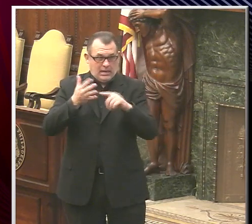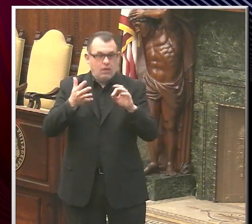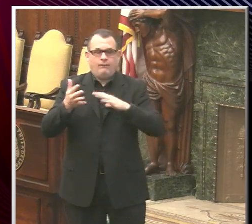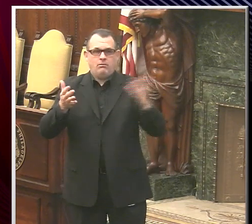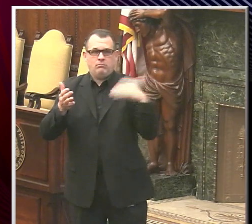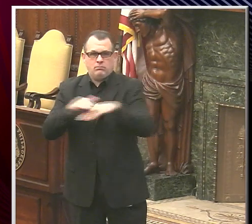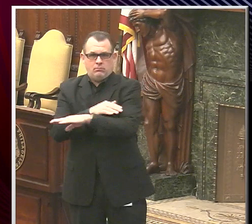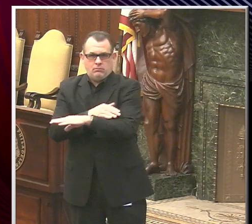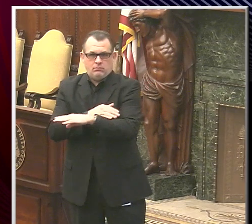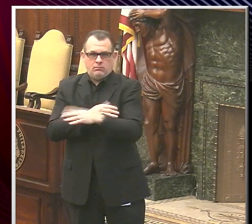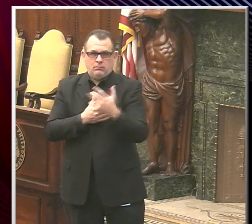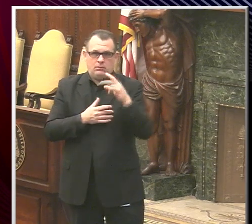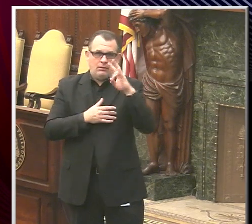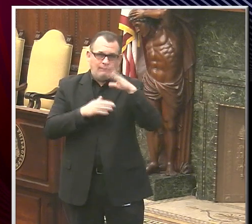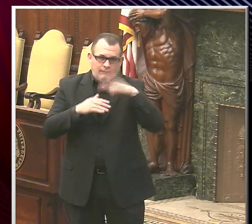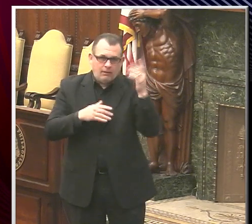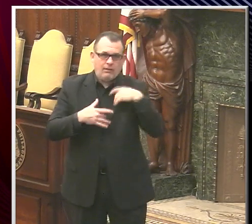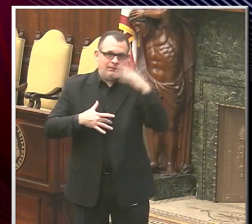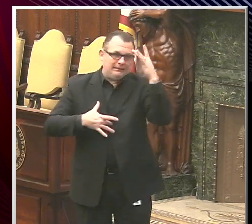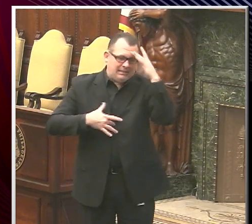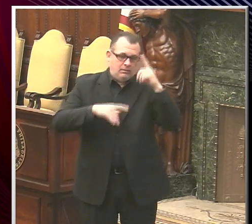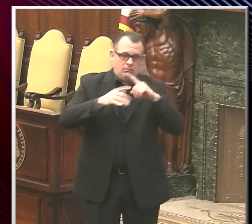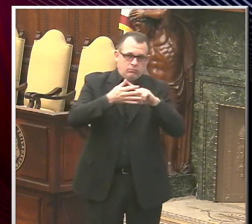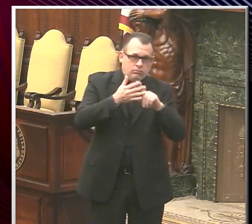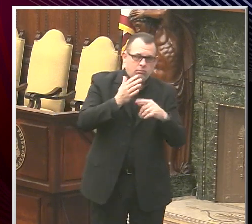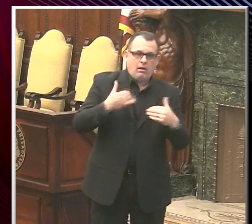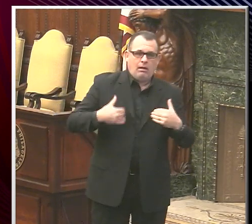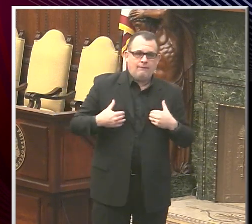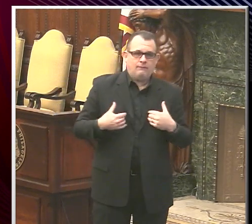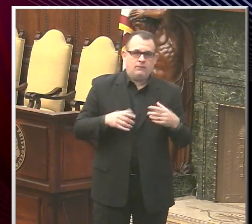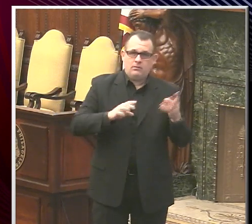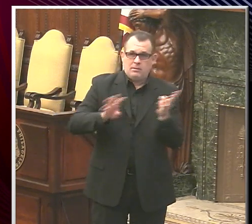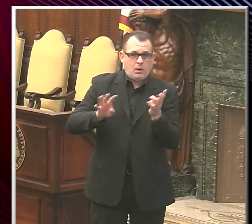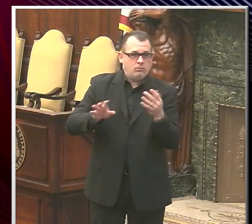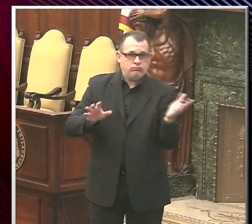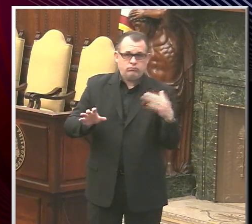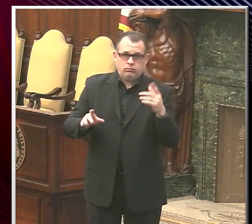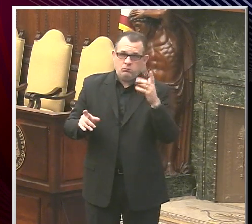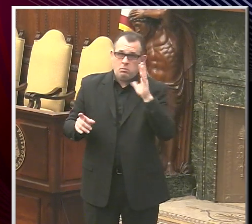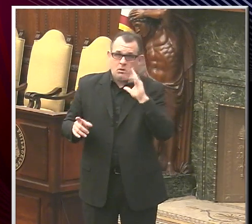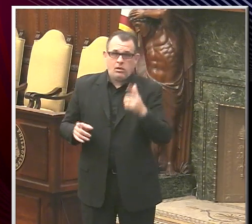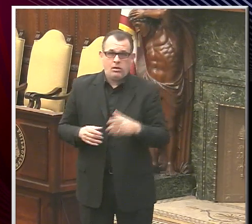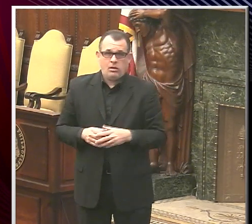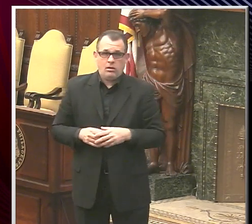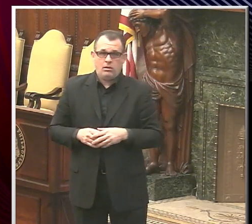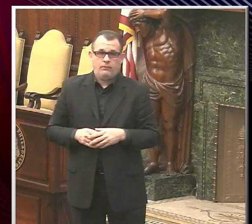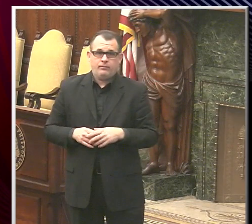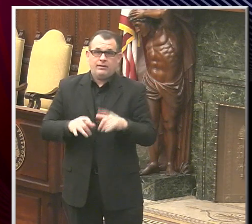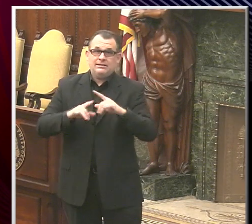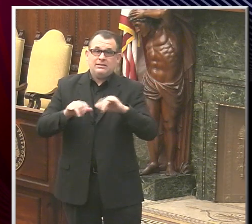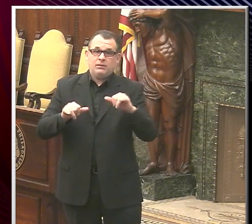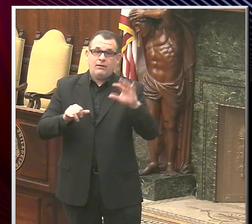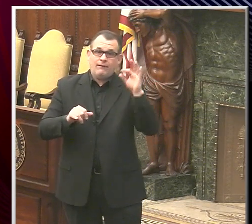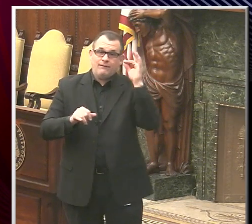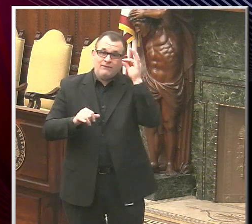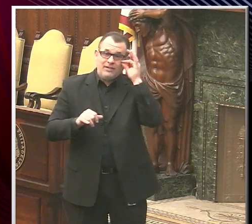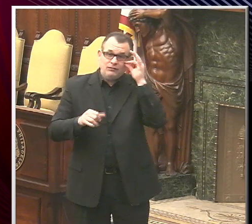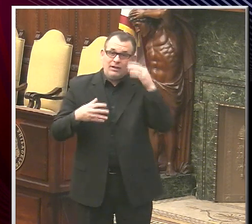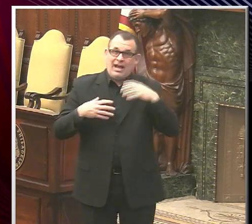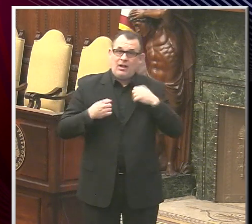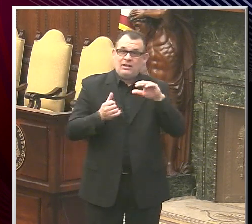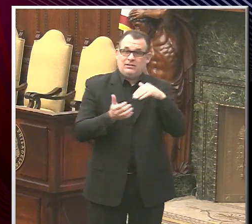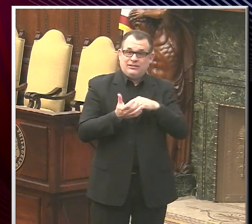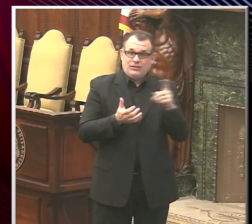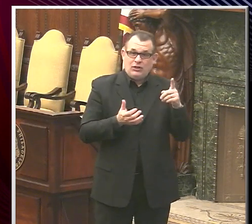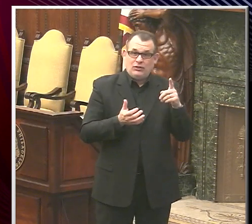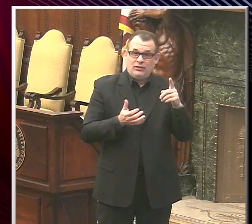for chronic medical conditions, and they're bringing them into their clinics to be vaccinated. Likewise, the federally qualified health centers and other clinics like that